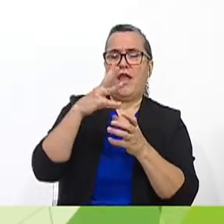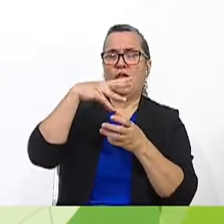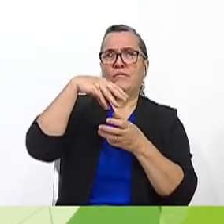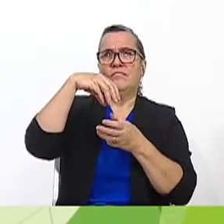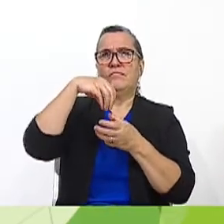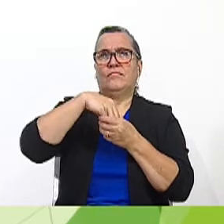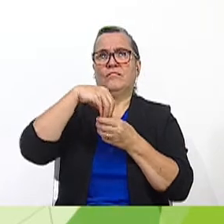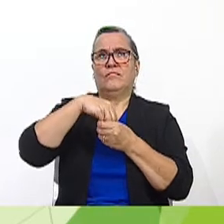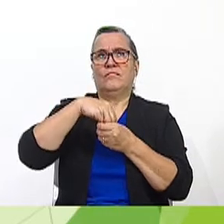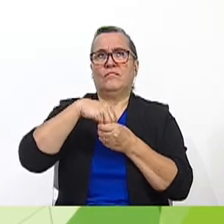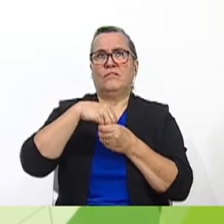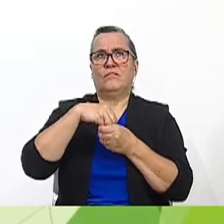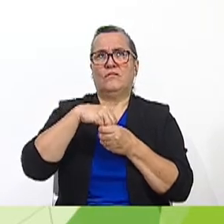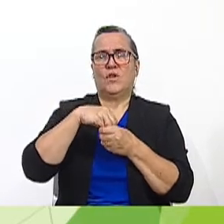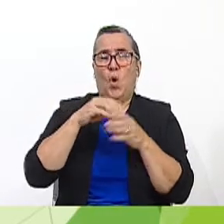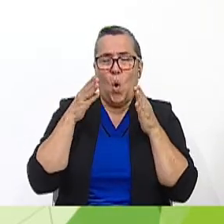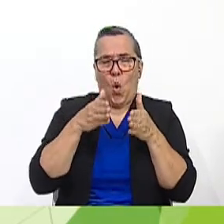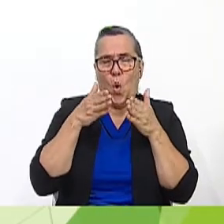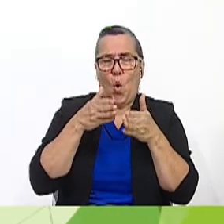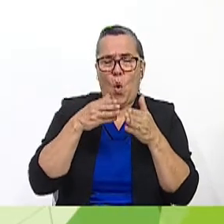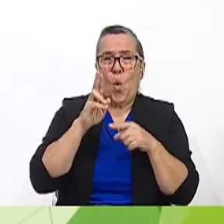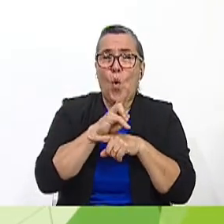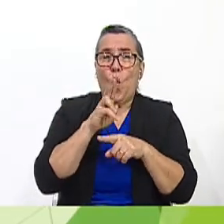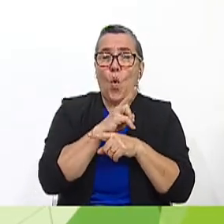of mobile devices.